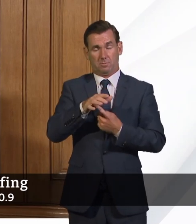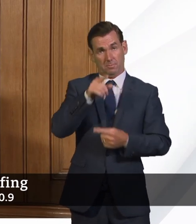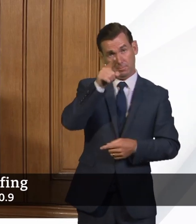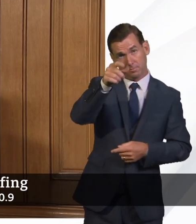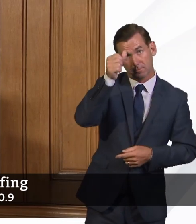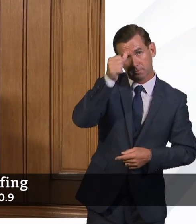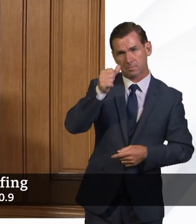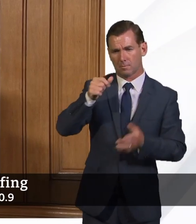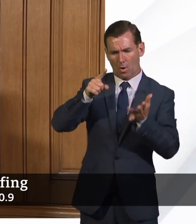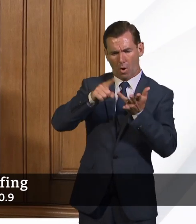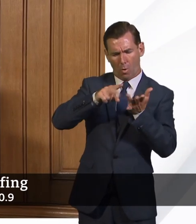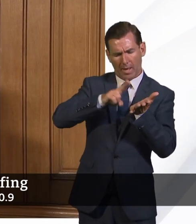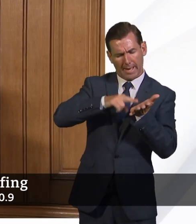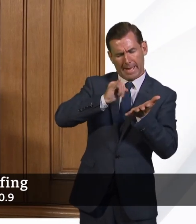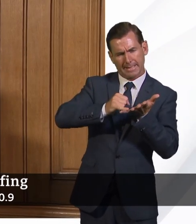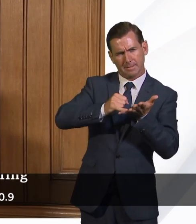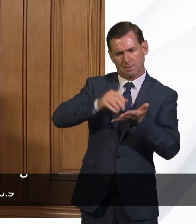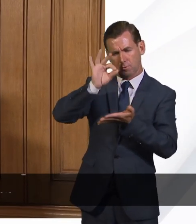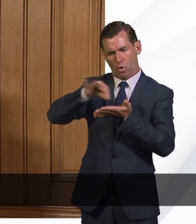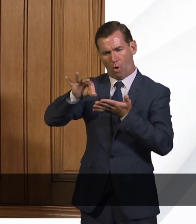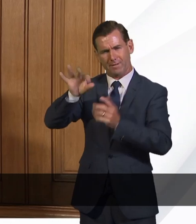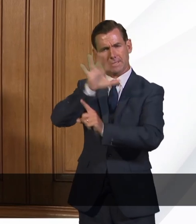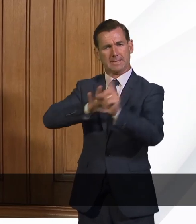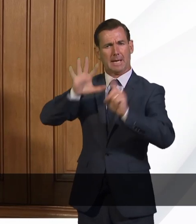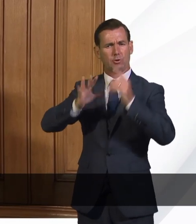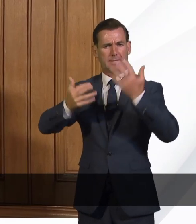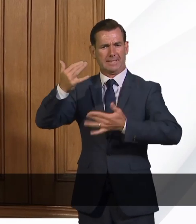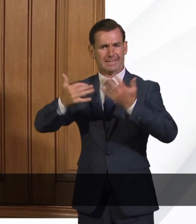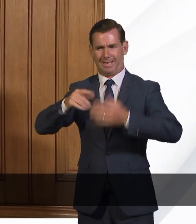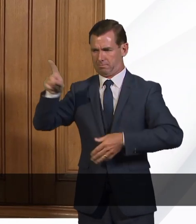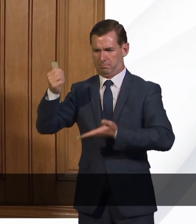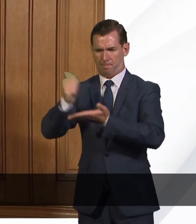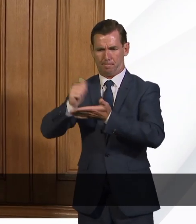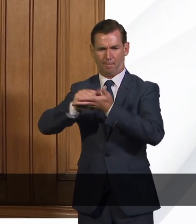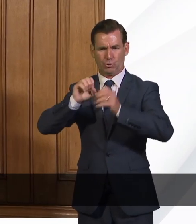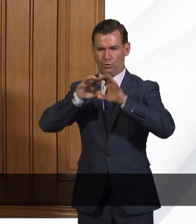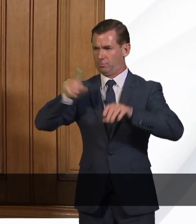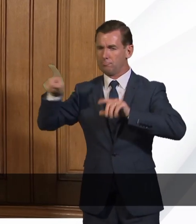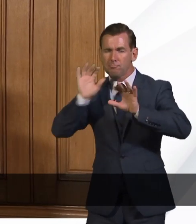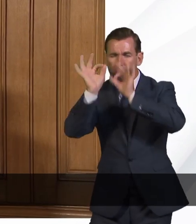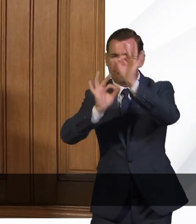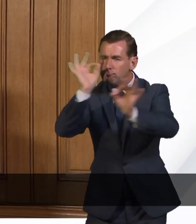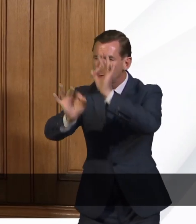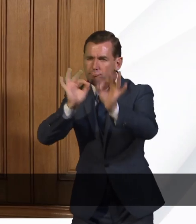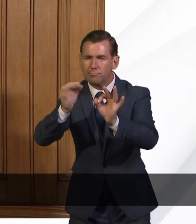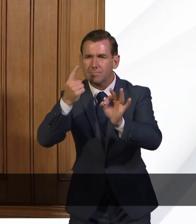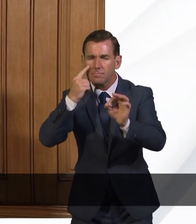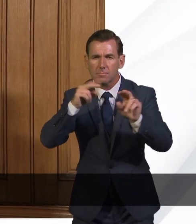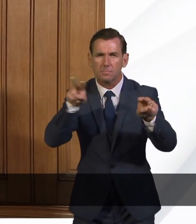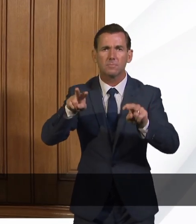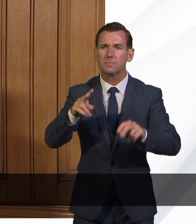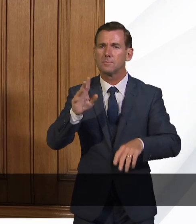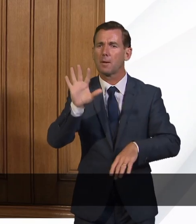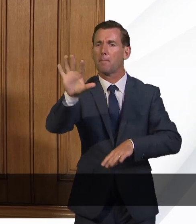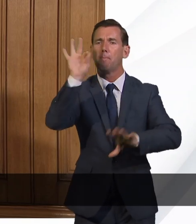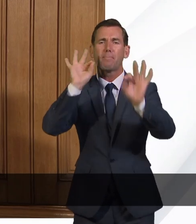aware that the Office for National Statistics has published again today the results from their surveillance study, where they randomly